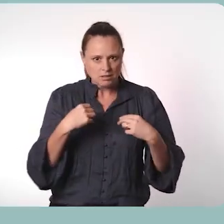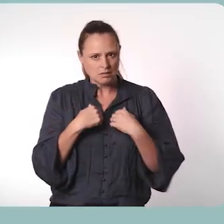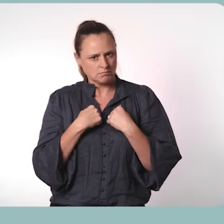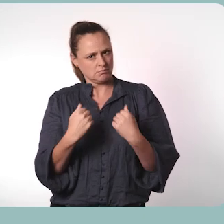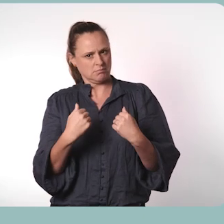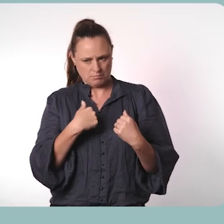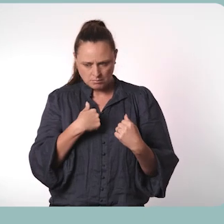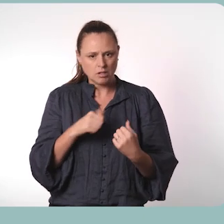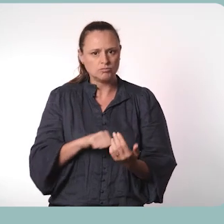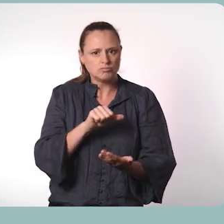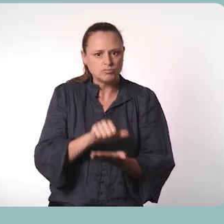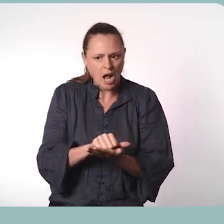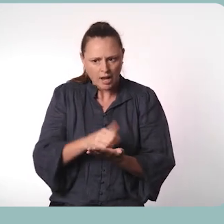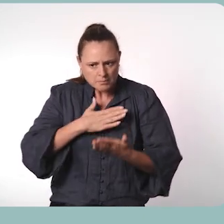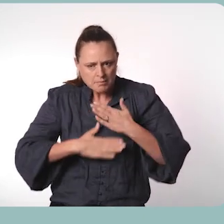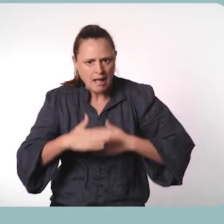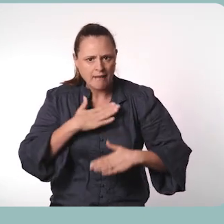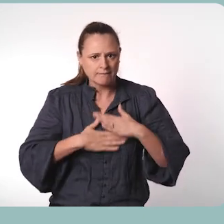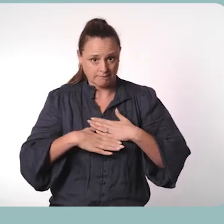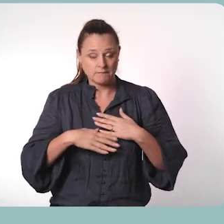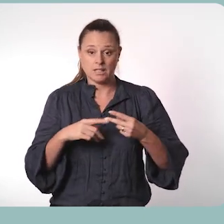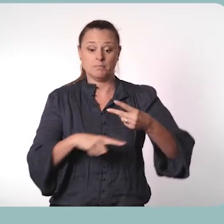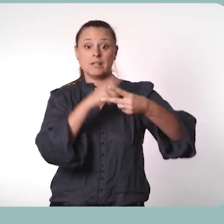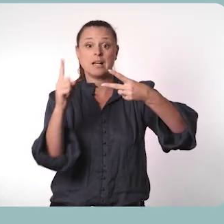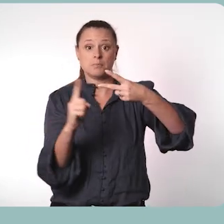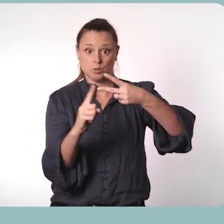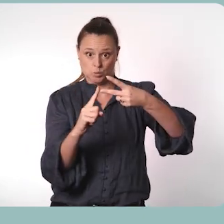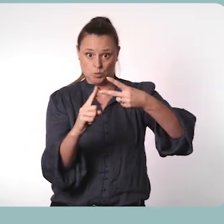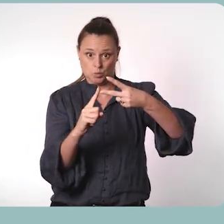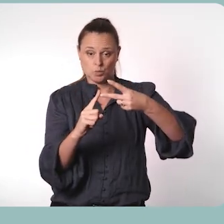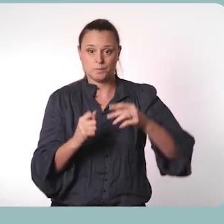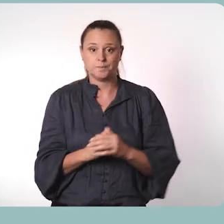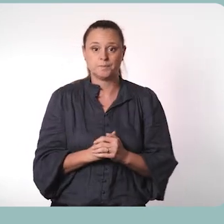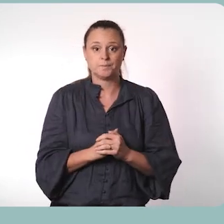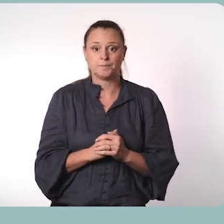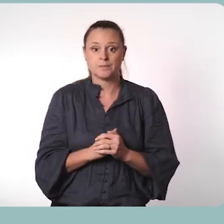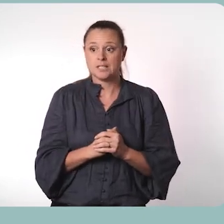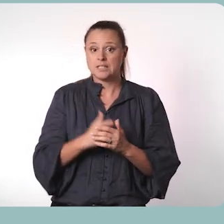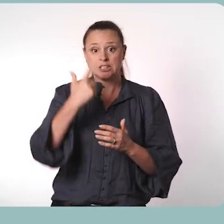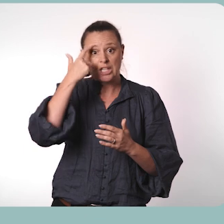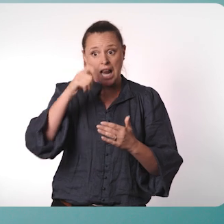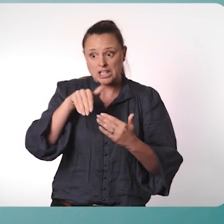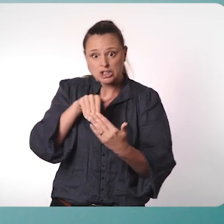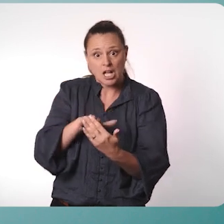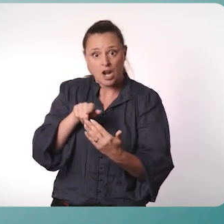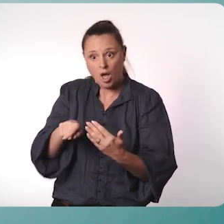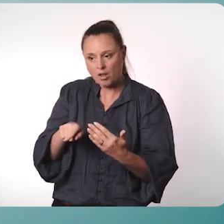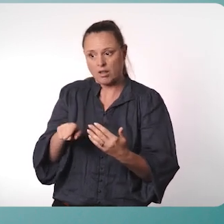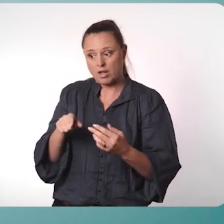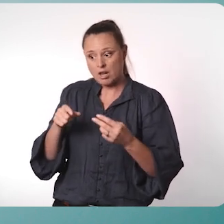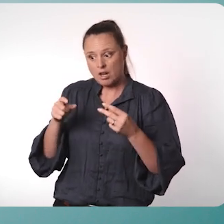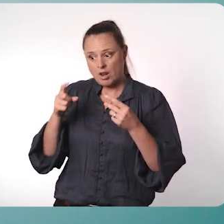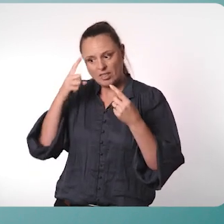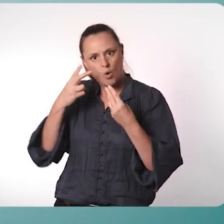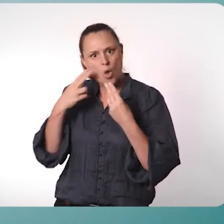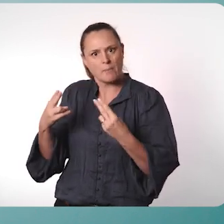Action two is about challenging the idea that violence against women and girls with disabilities disabilities is normal. We can do this by